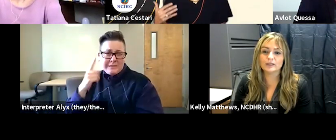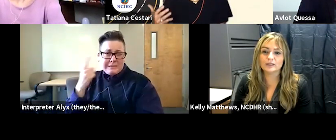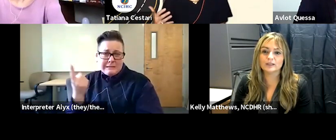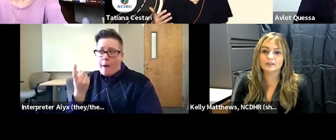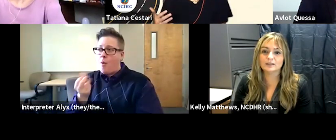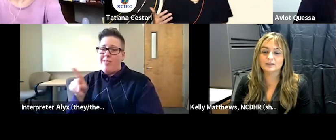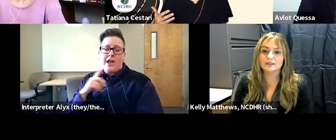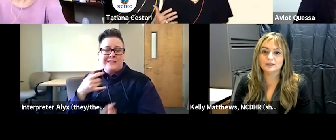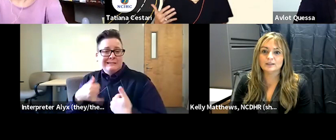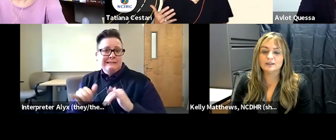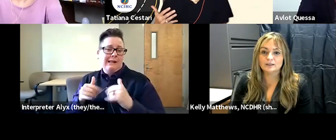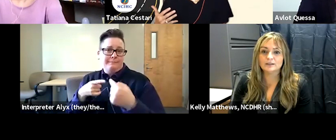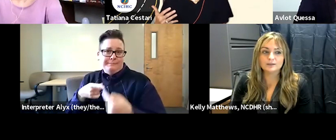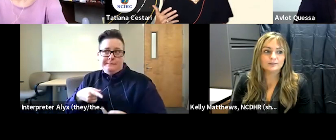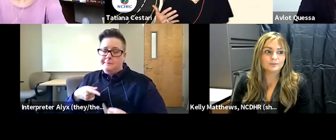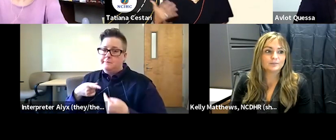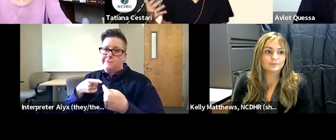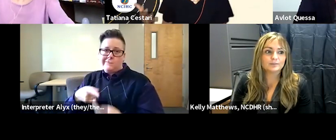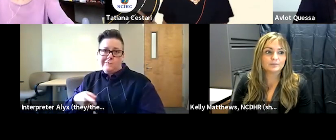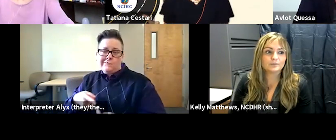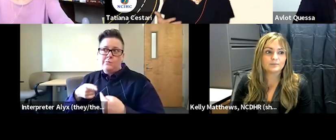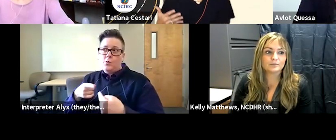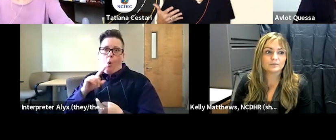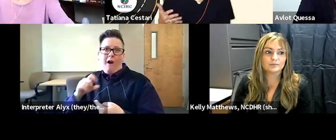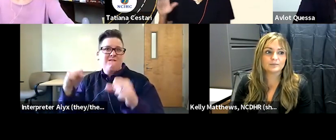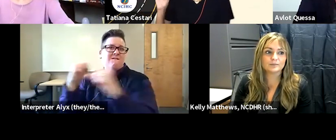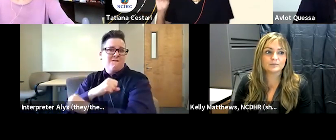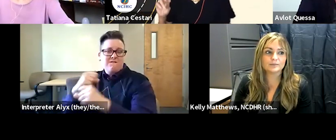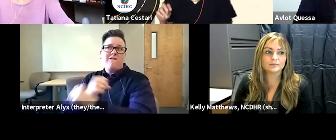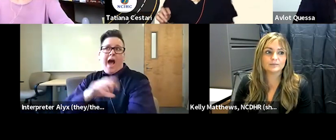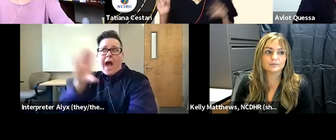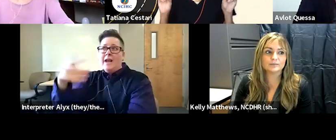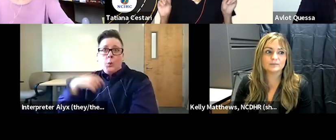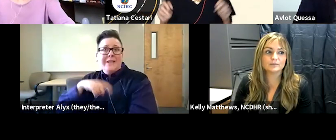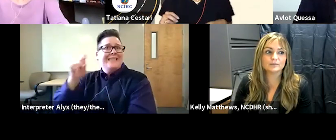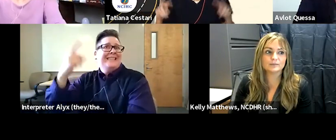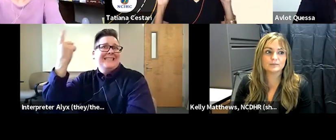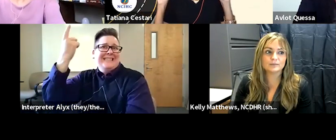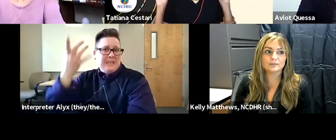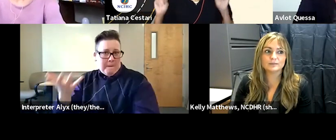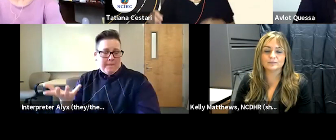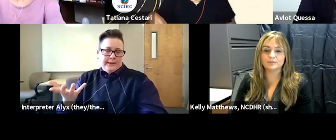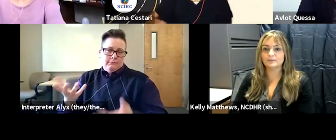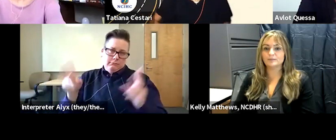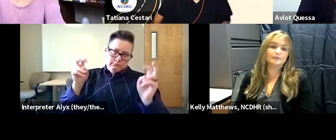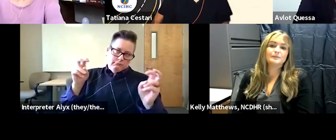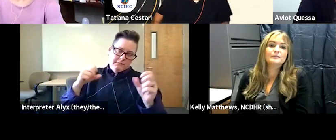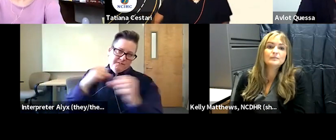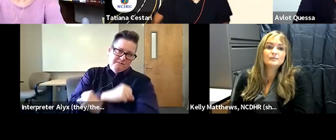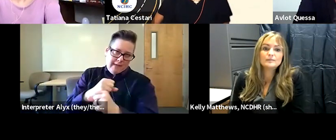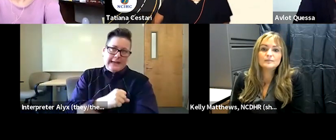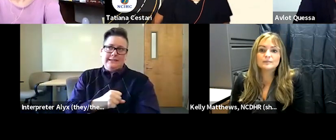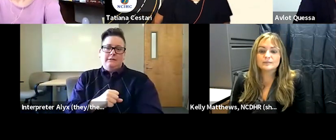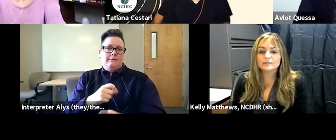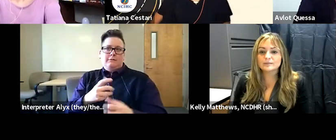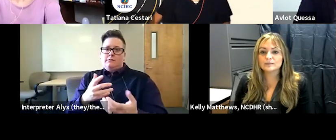who are still you know fighting to and i'm you know i say fighting um to